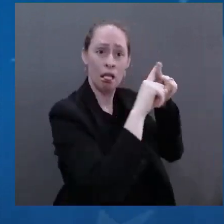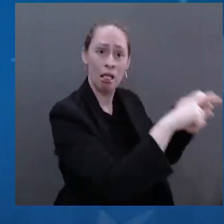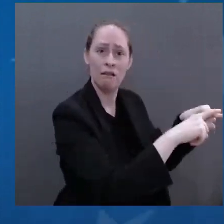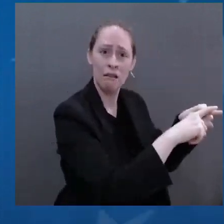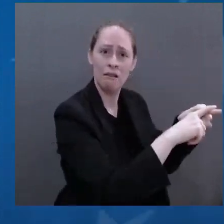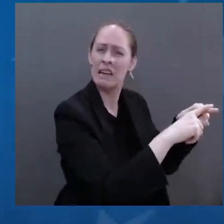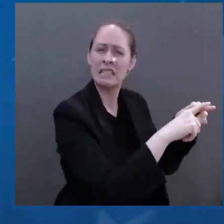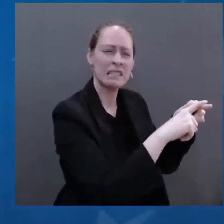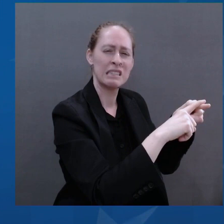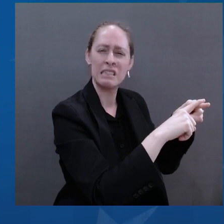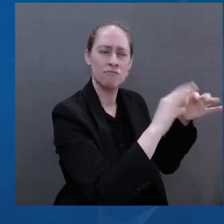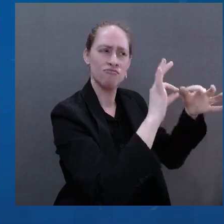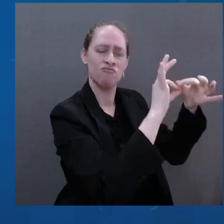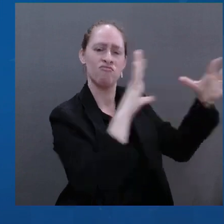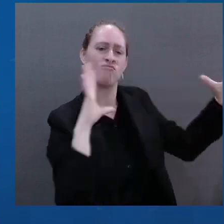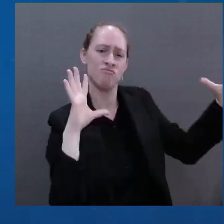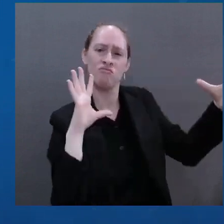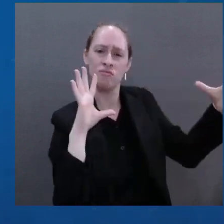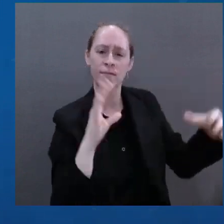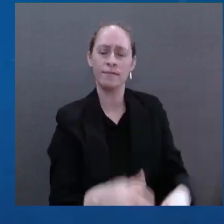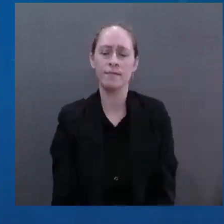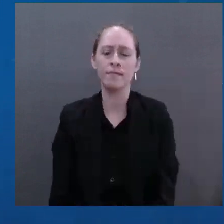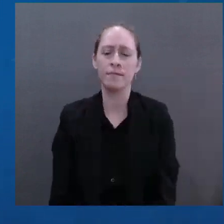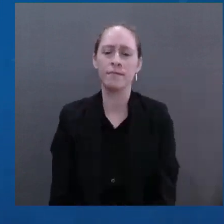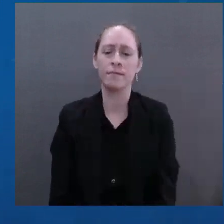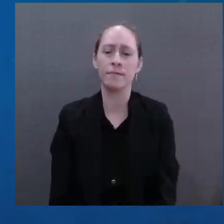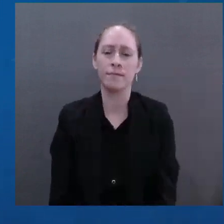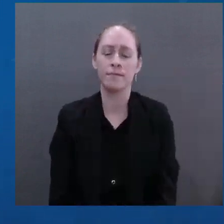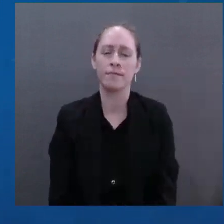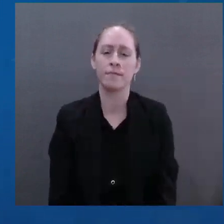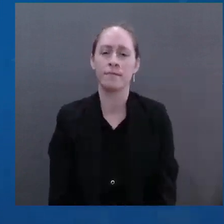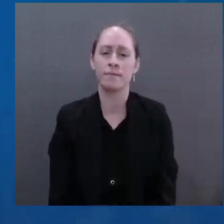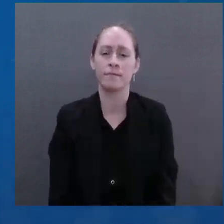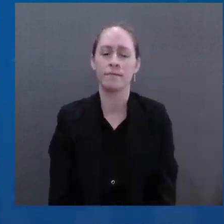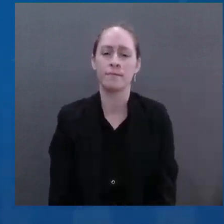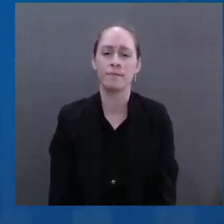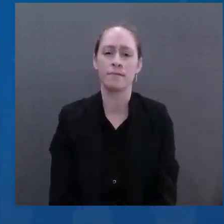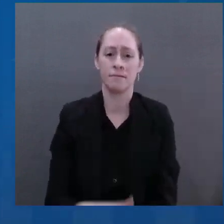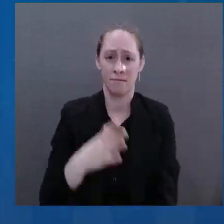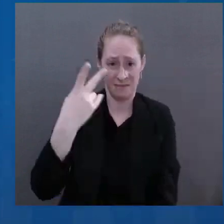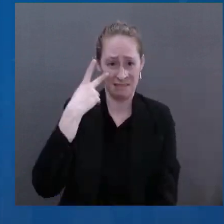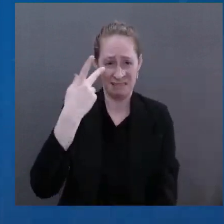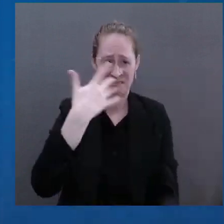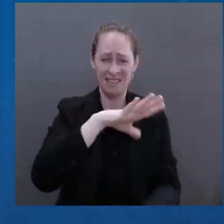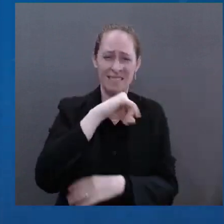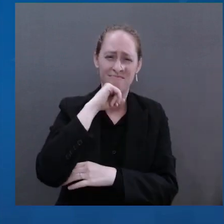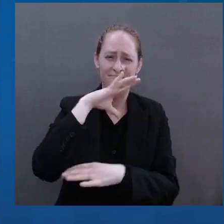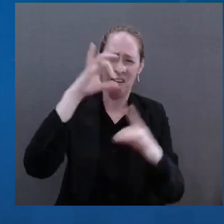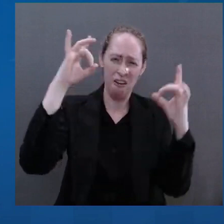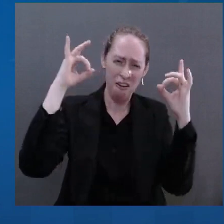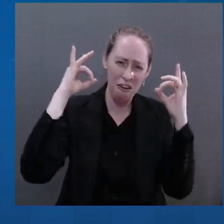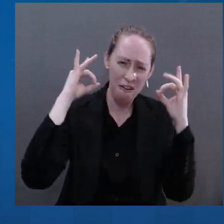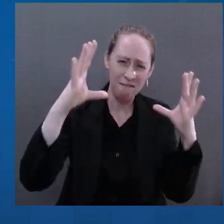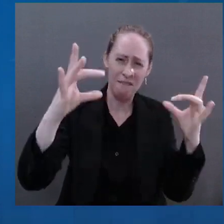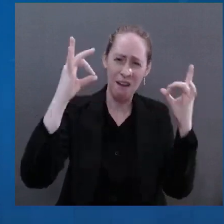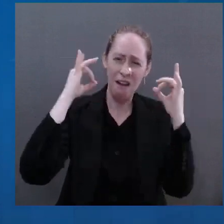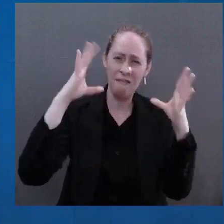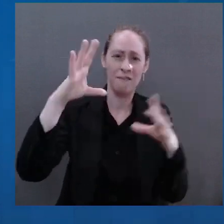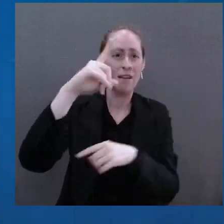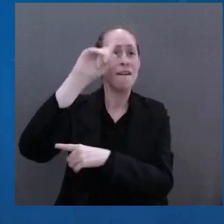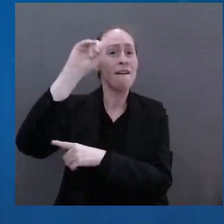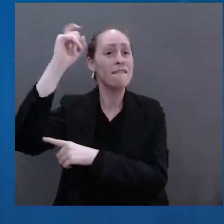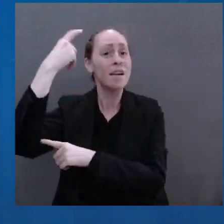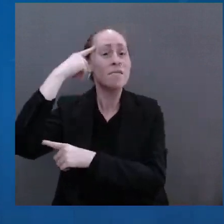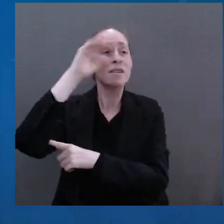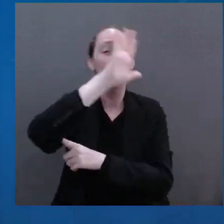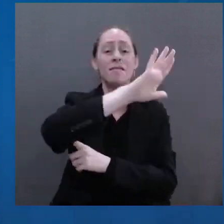to give the Russian people a fair chance. And finally, most urgently, we maintain absolute unity, we must, among